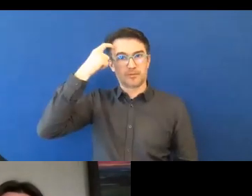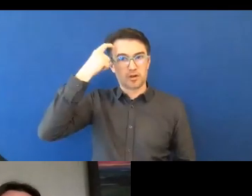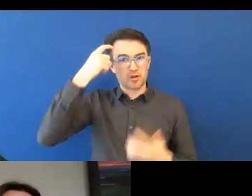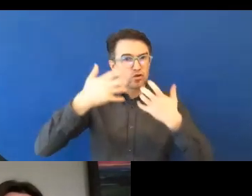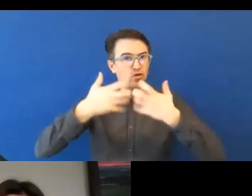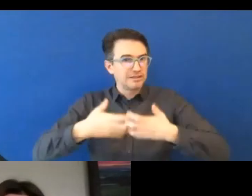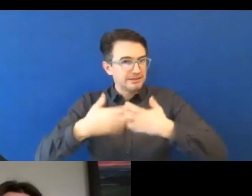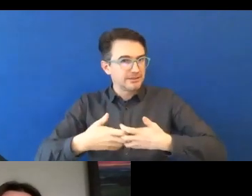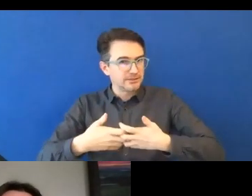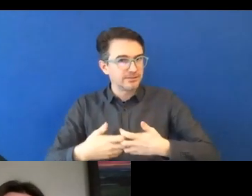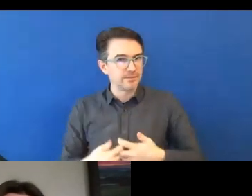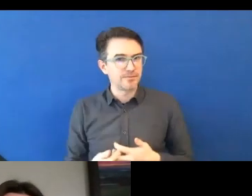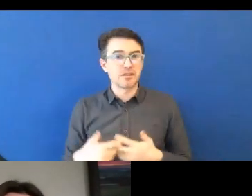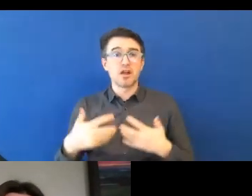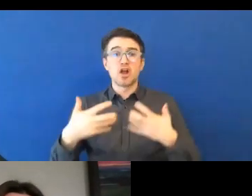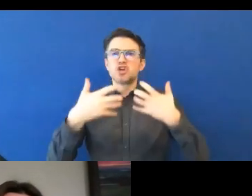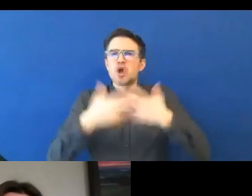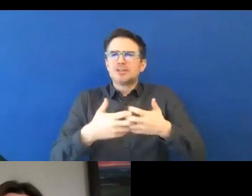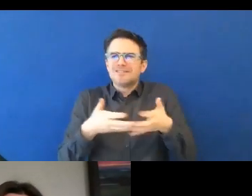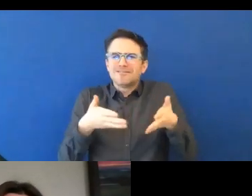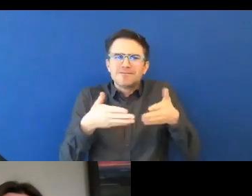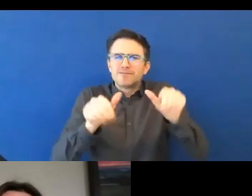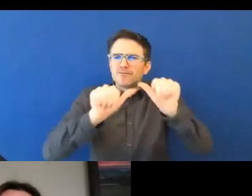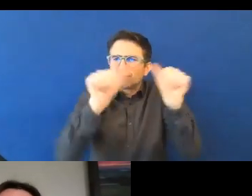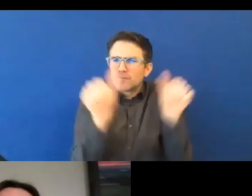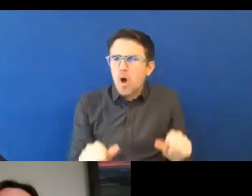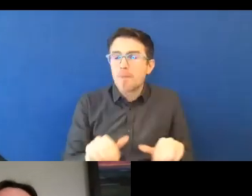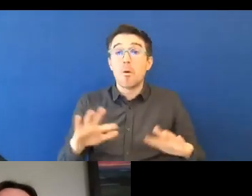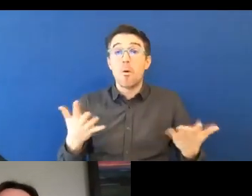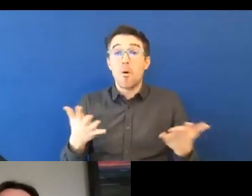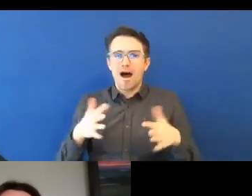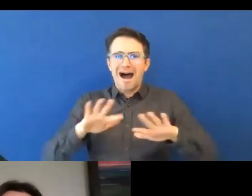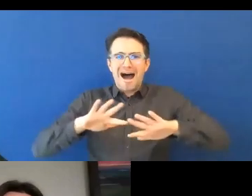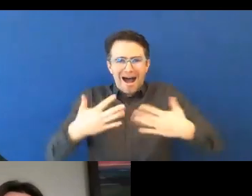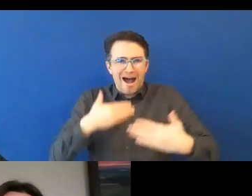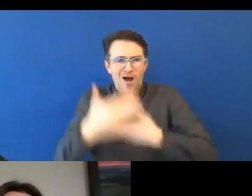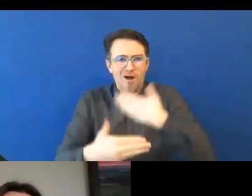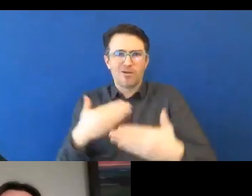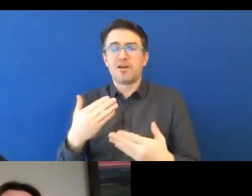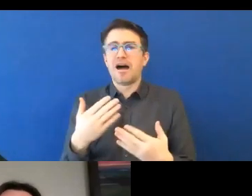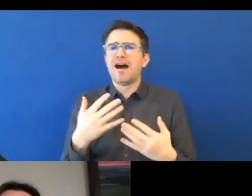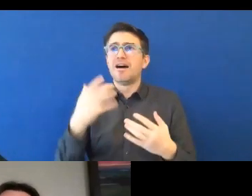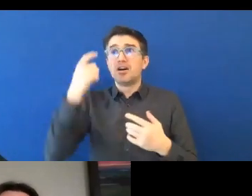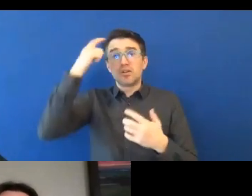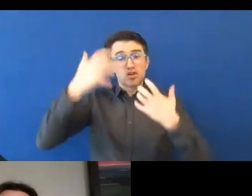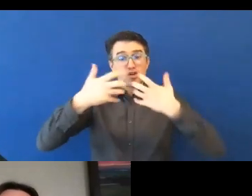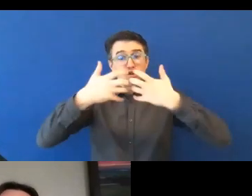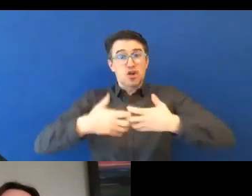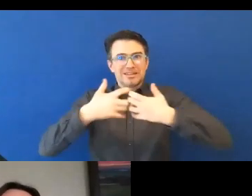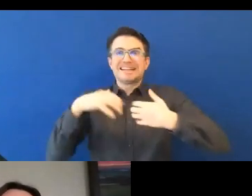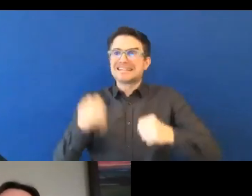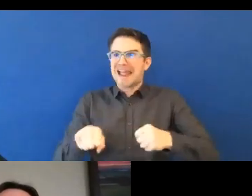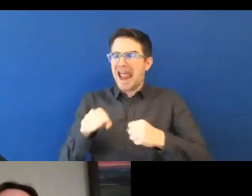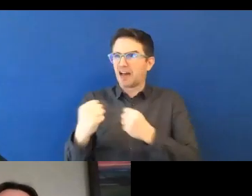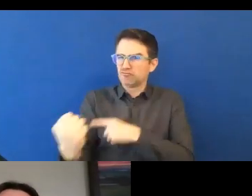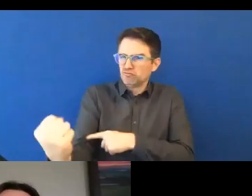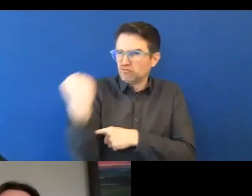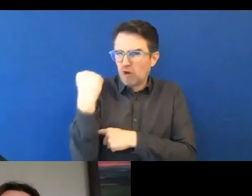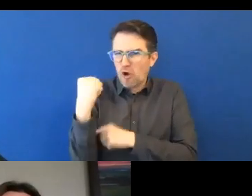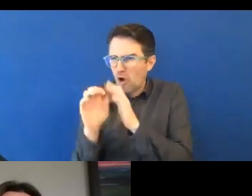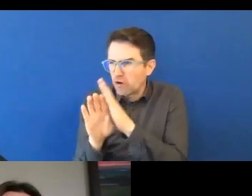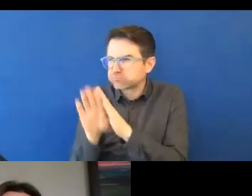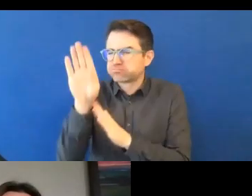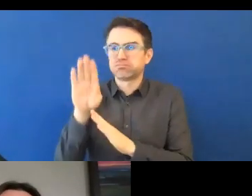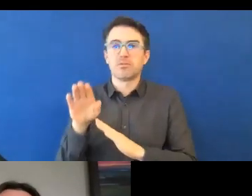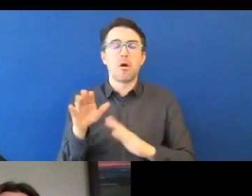occur quite regularly within the human species. And the prevalences of all these conditions are such that we have to assume